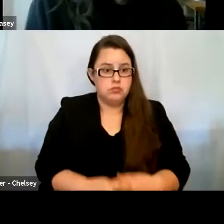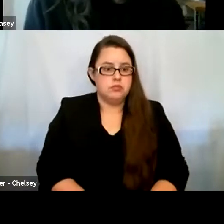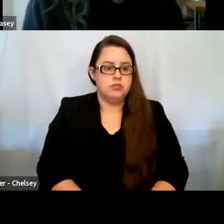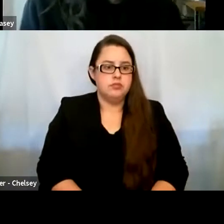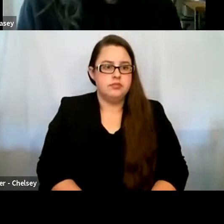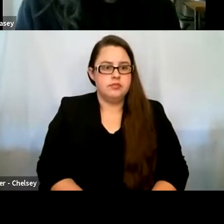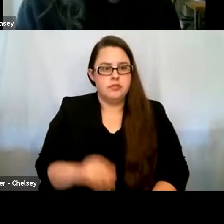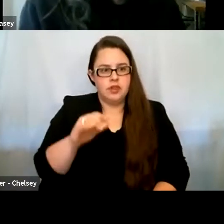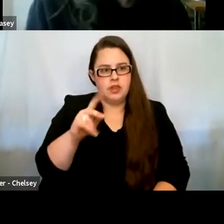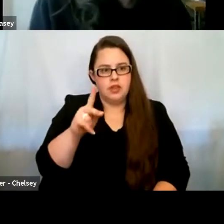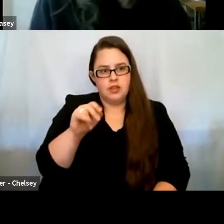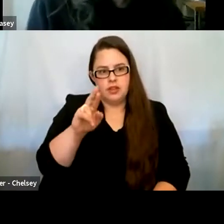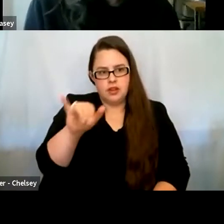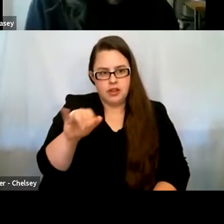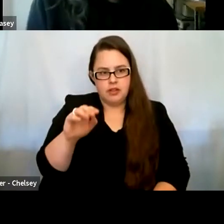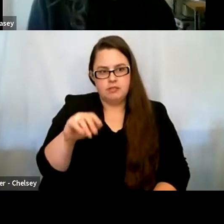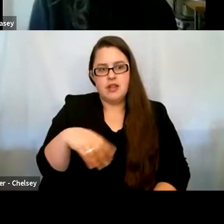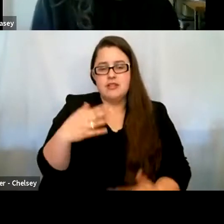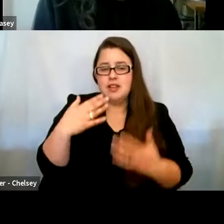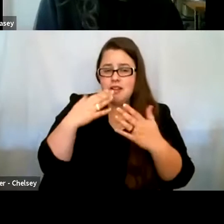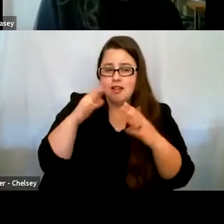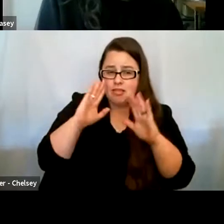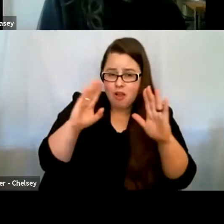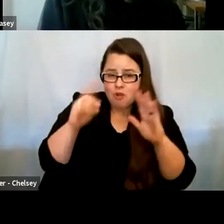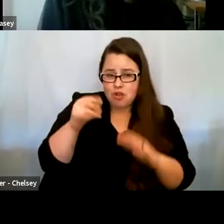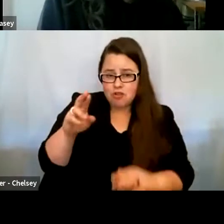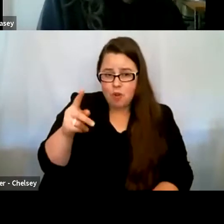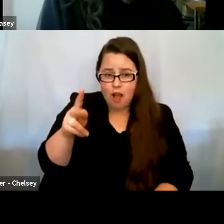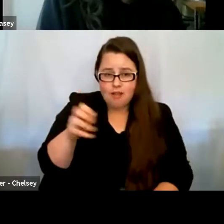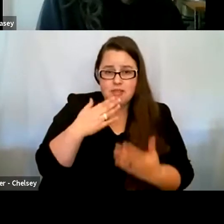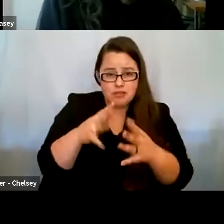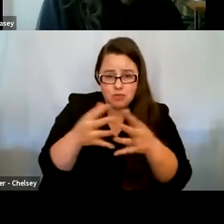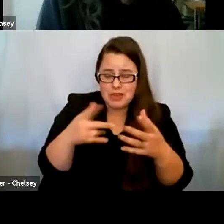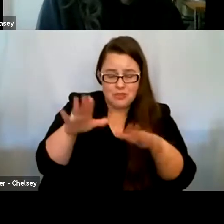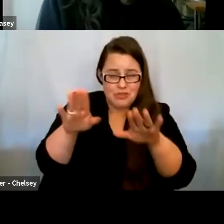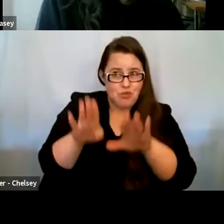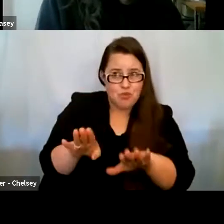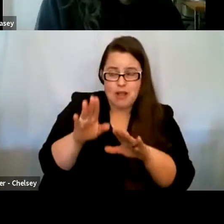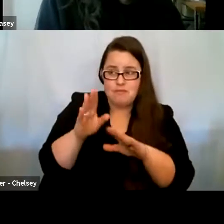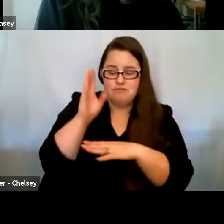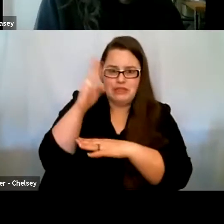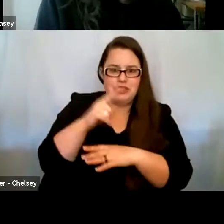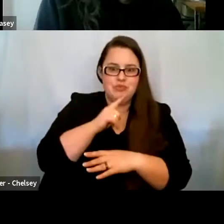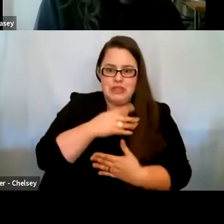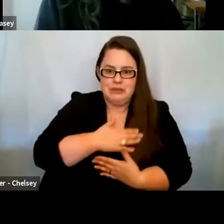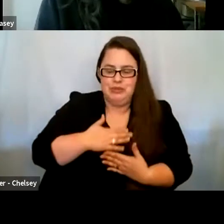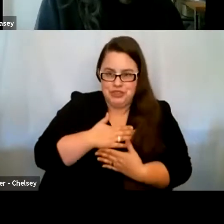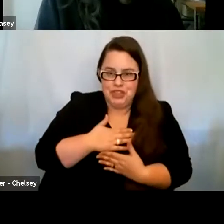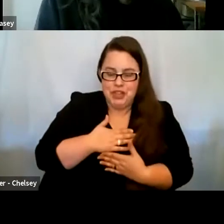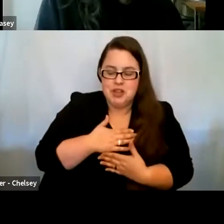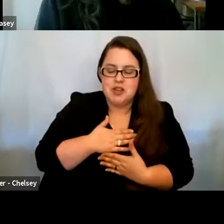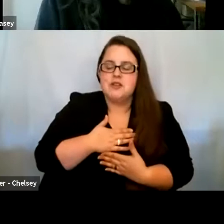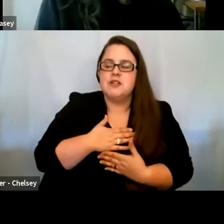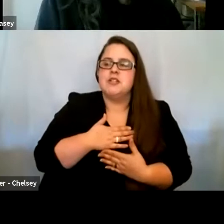thank Dr. White. Thank you so much. That was really a great presentation. I really appreciate it. Um, as somebody on